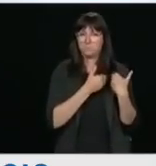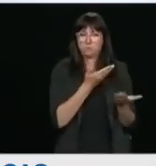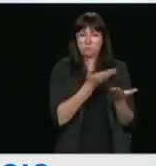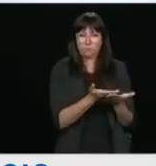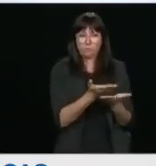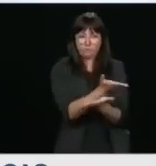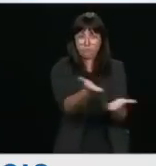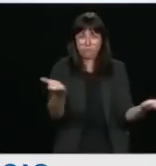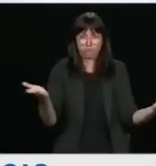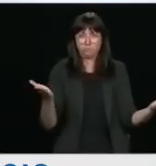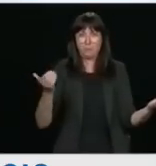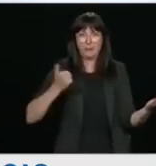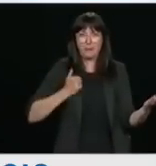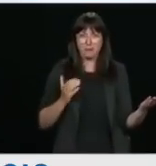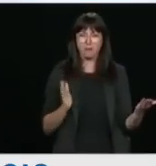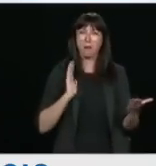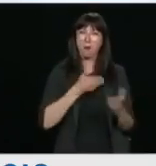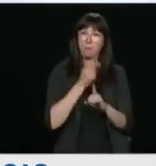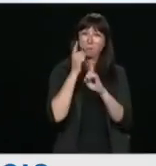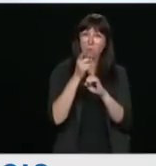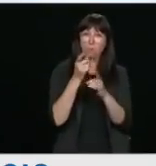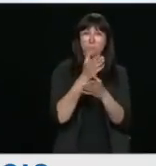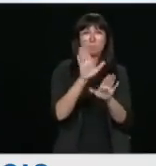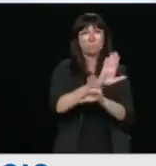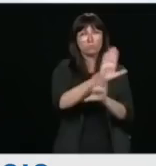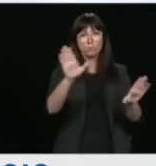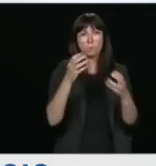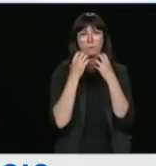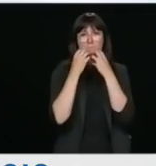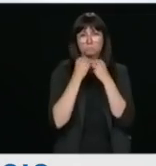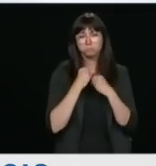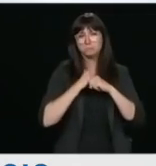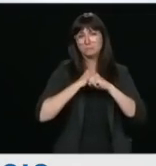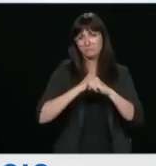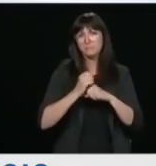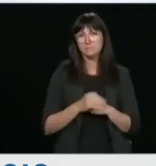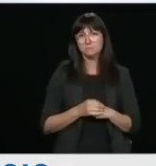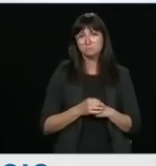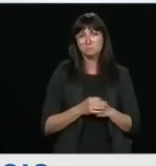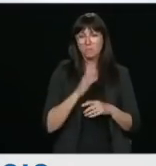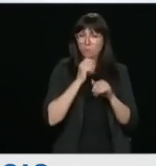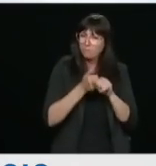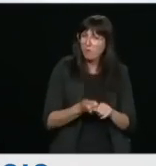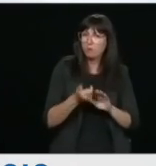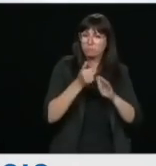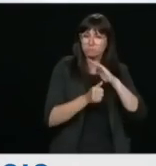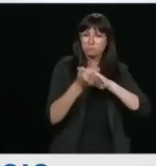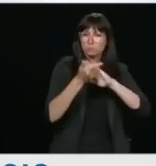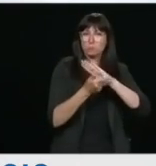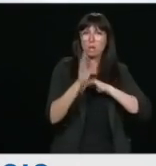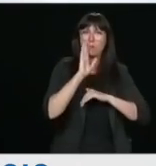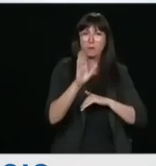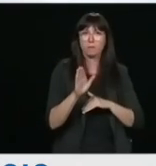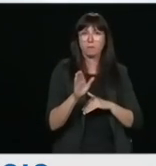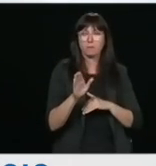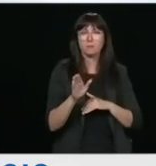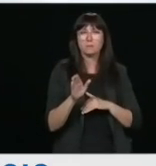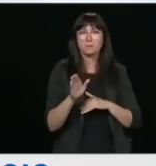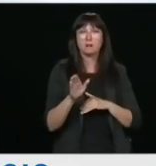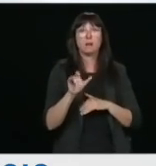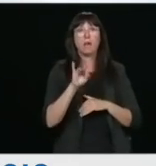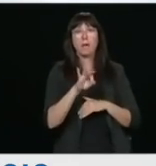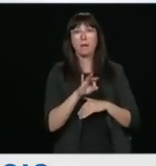safe and we will at all times work to work within the rule of law. Compromising the rule of law fundamentally